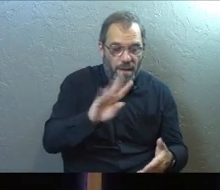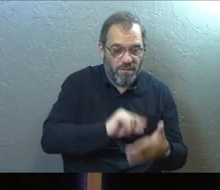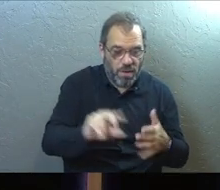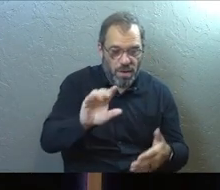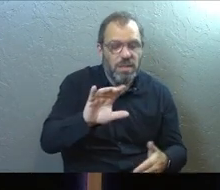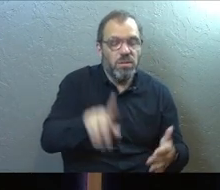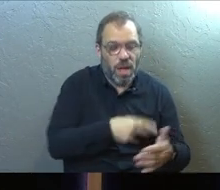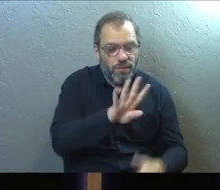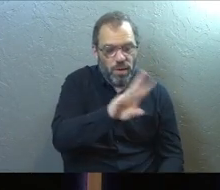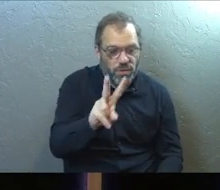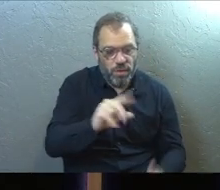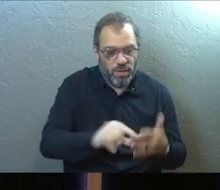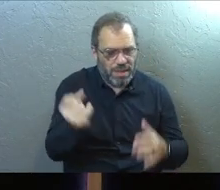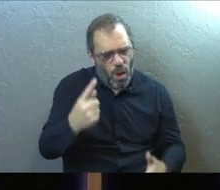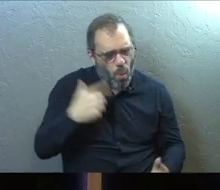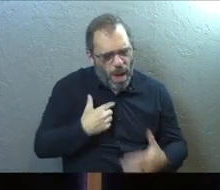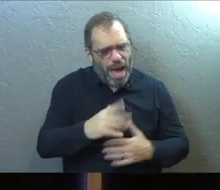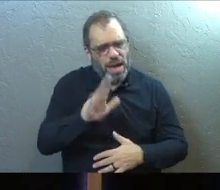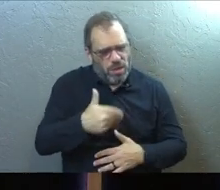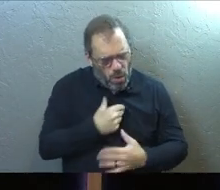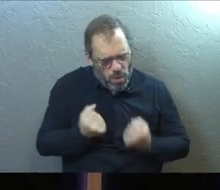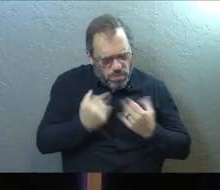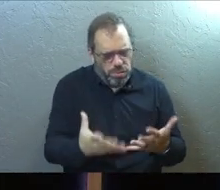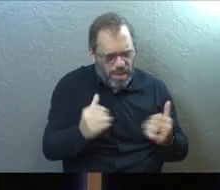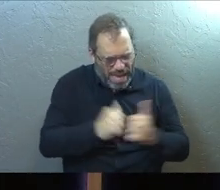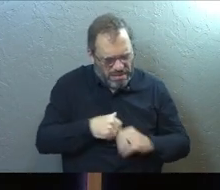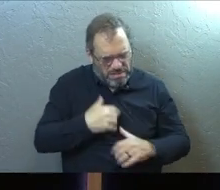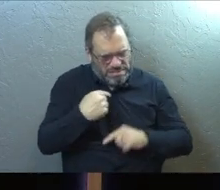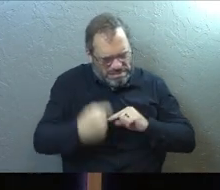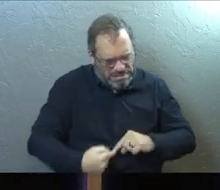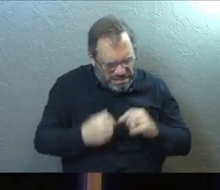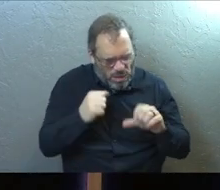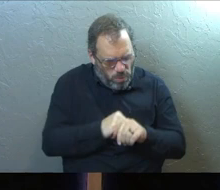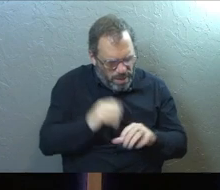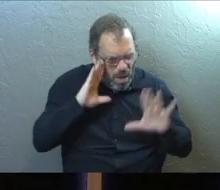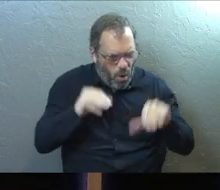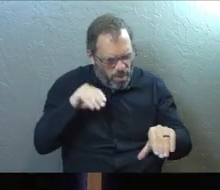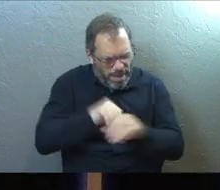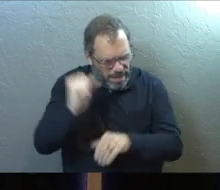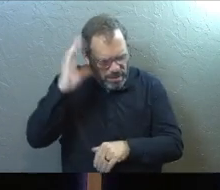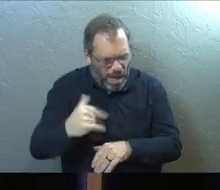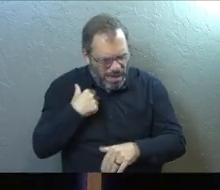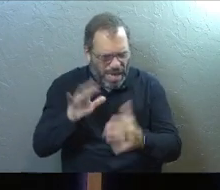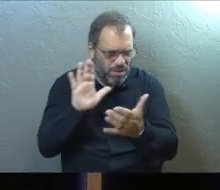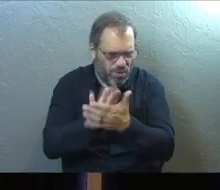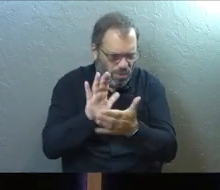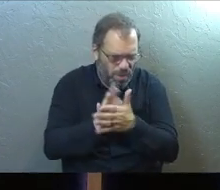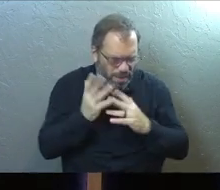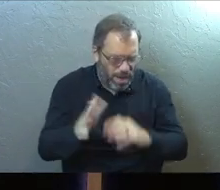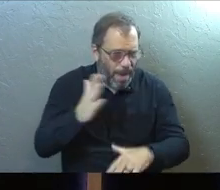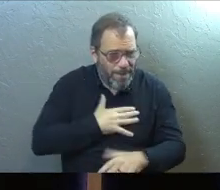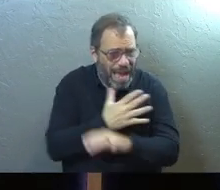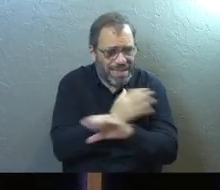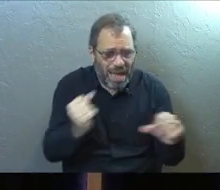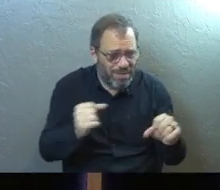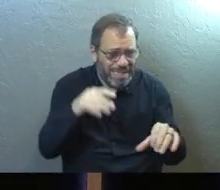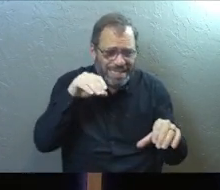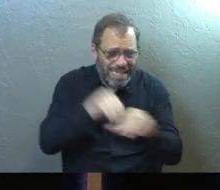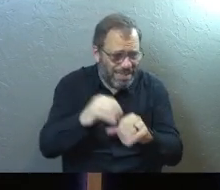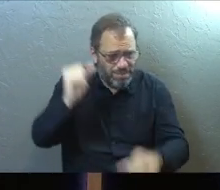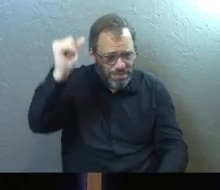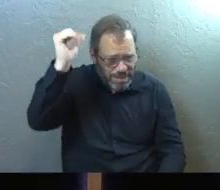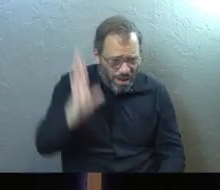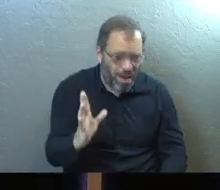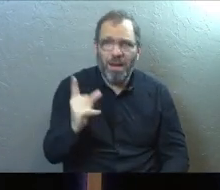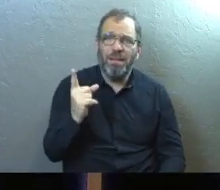why are you cast down? Oh, my soul. why are you in turmoil within me? Hoping God for, I shall again, praise him, my salvation and